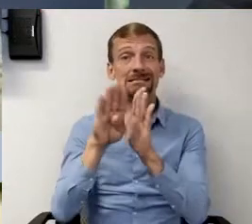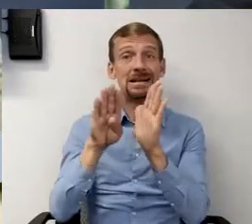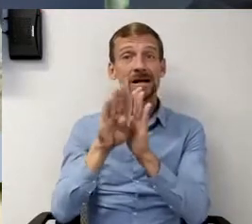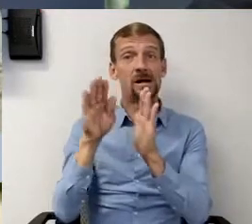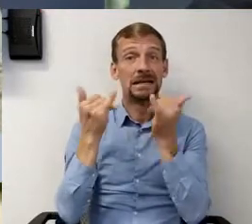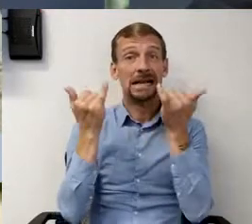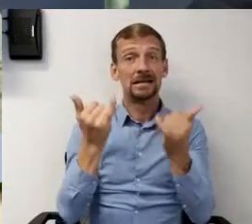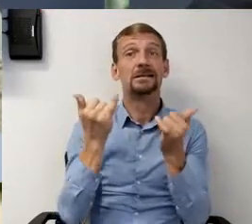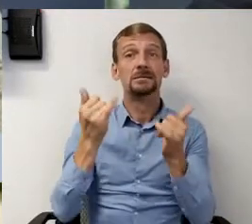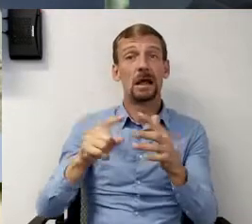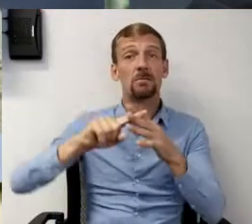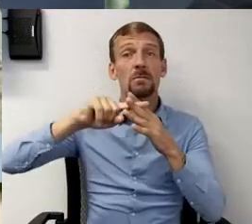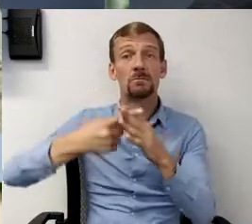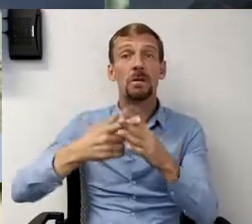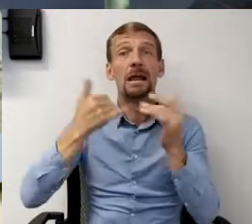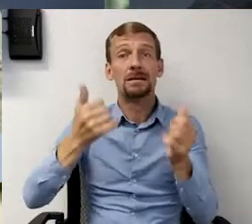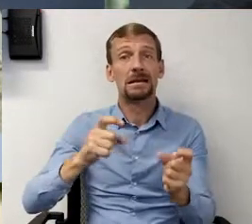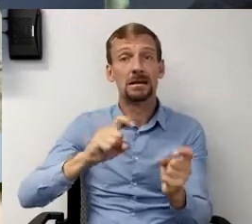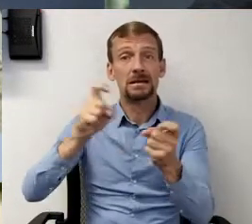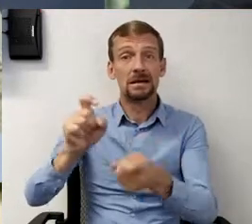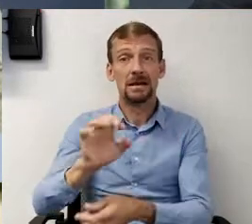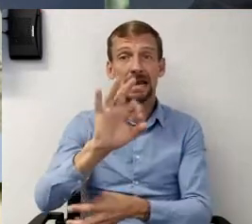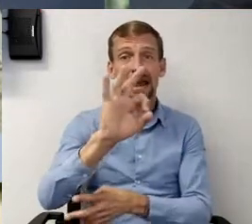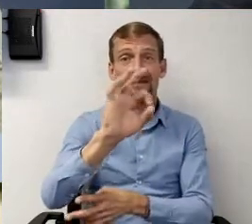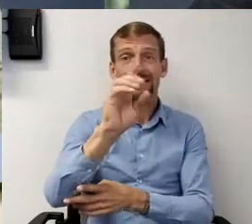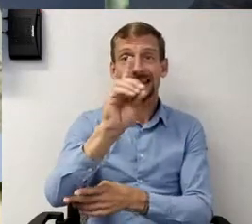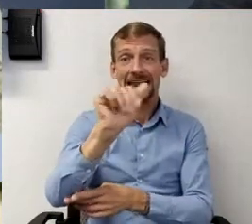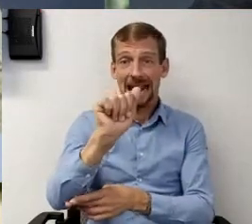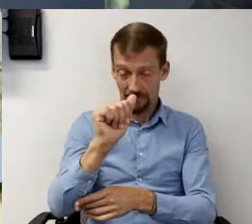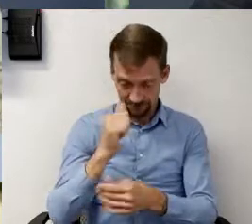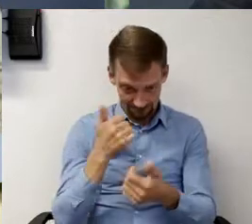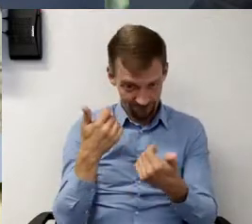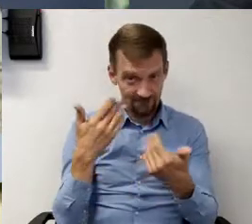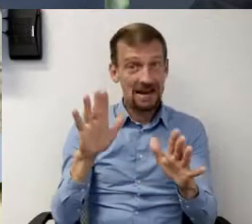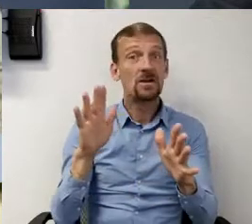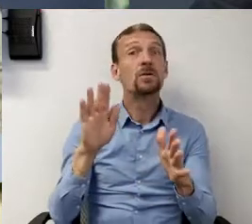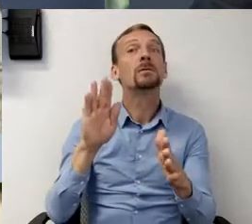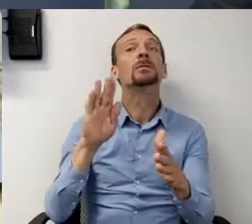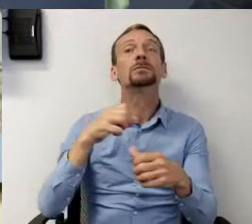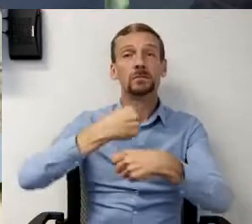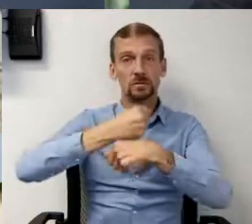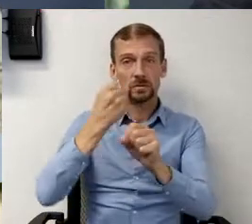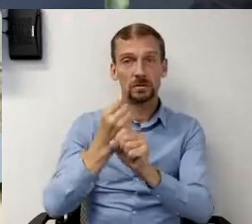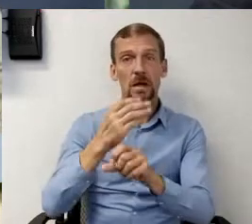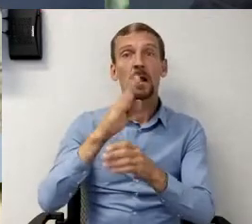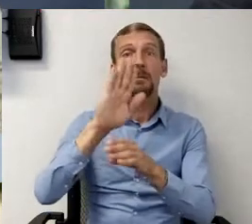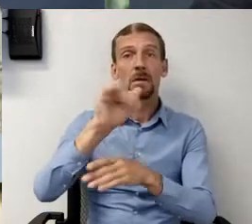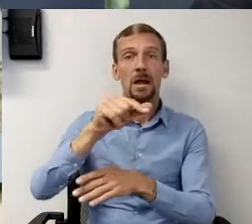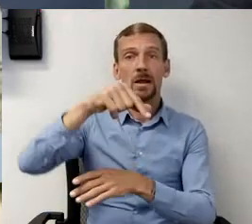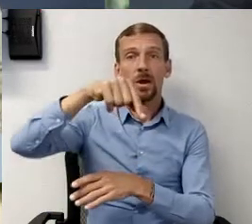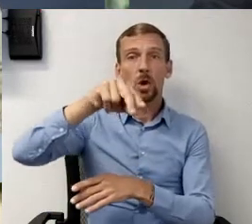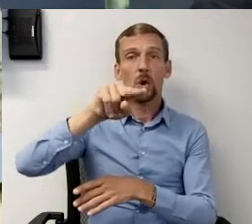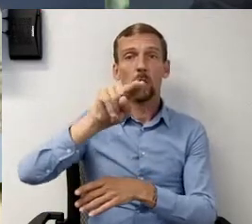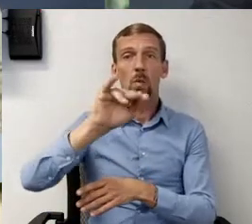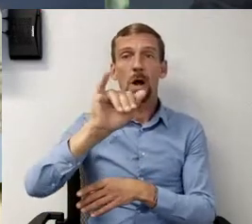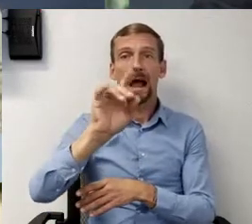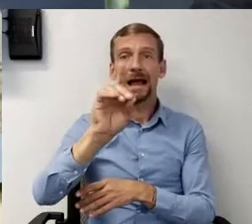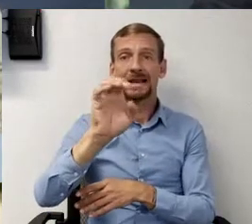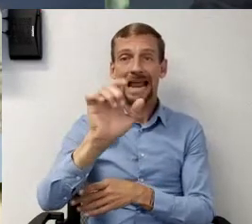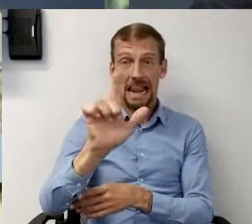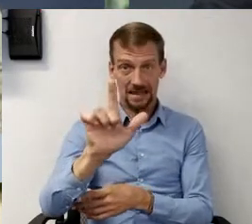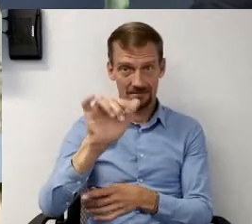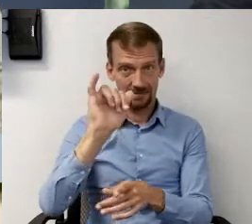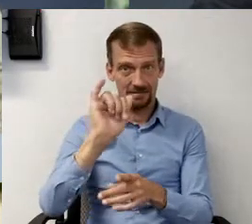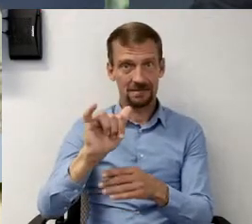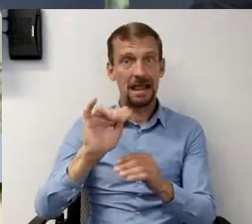that has been given FDA clearance. It's manufactured by a company called Quidel. And the name of their